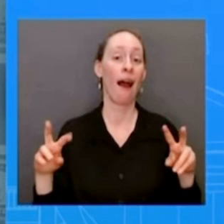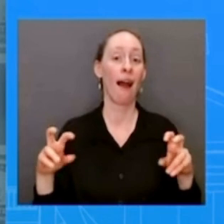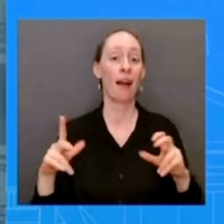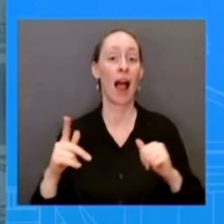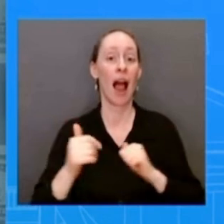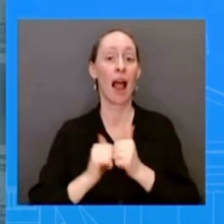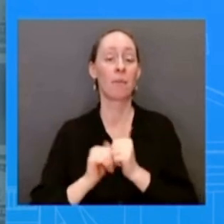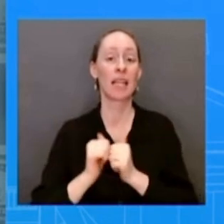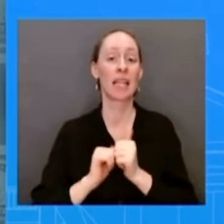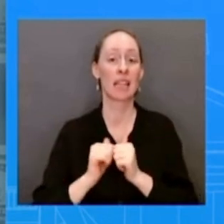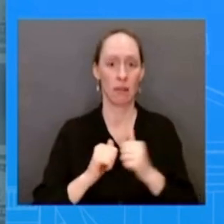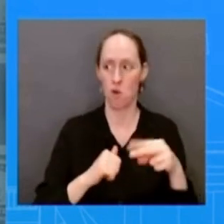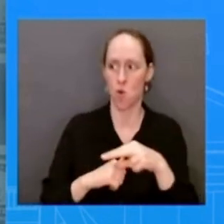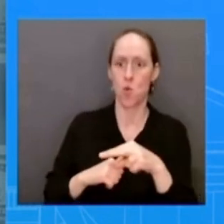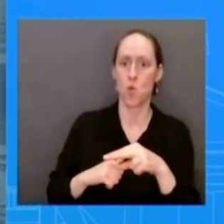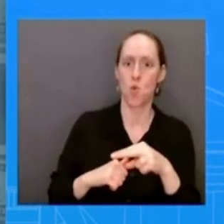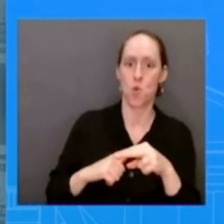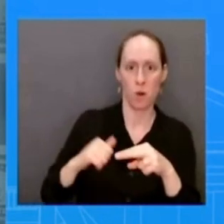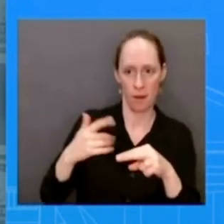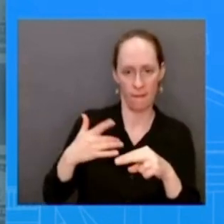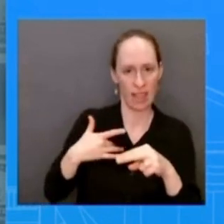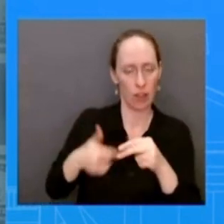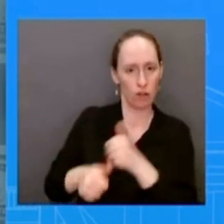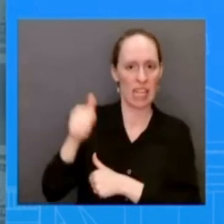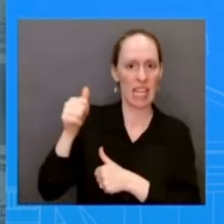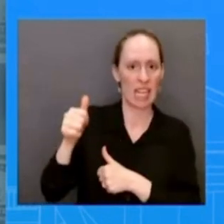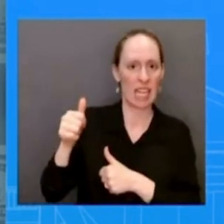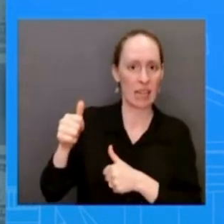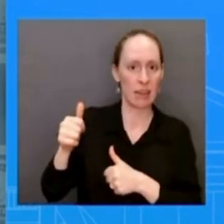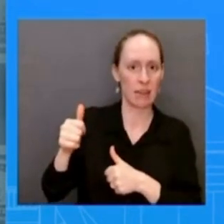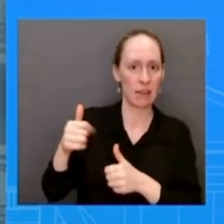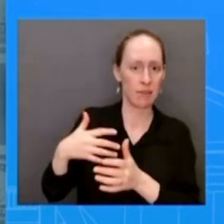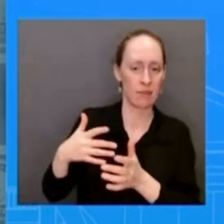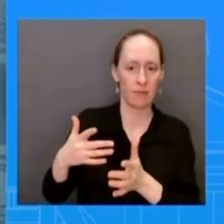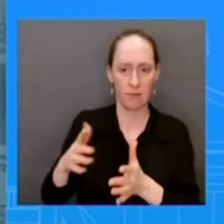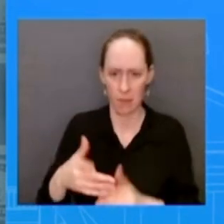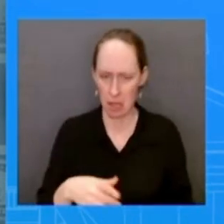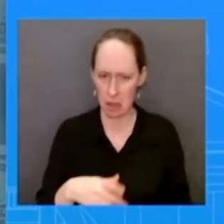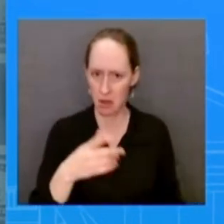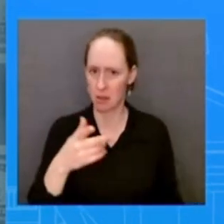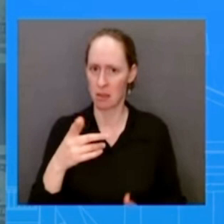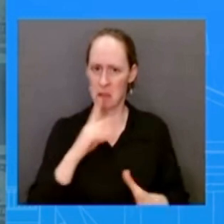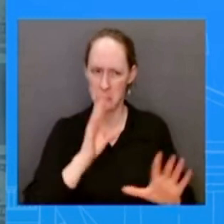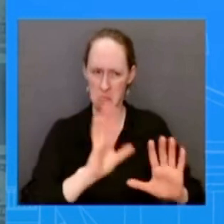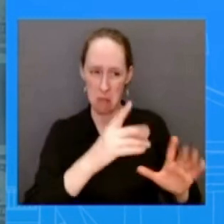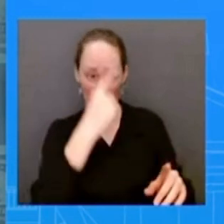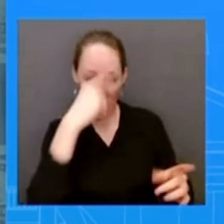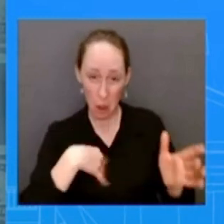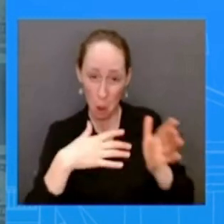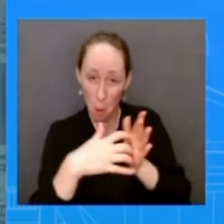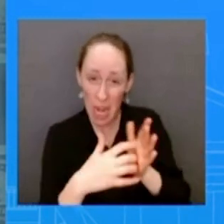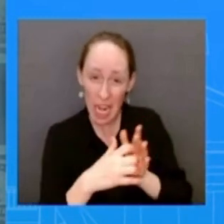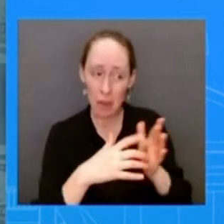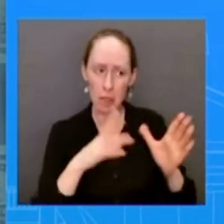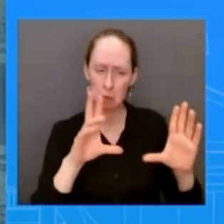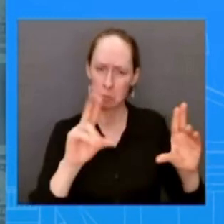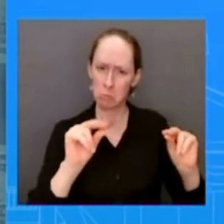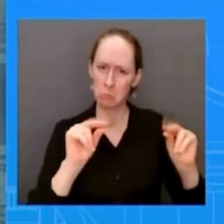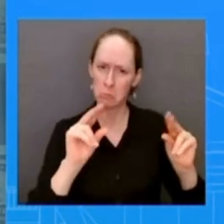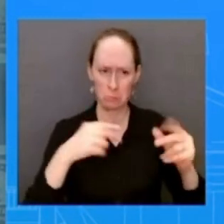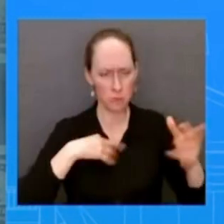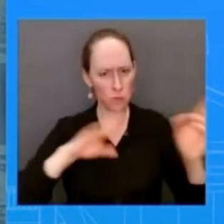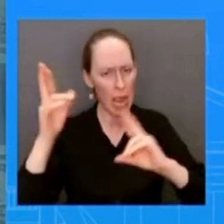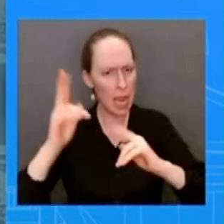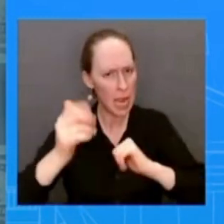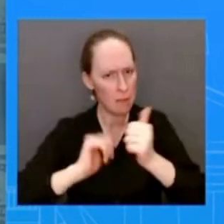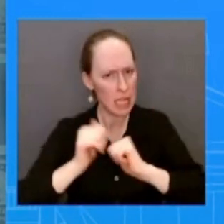prepared to come out compete china and protect national security under this president and because of the of the work that he's done i'm going to keep going i'm to